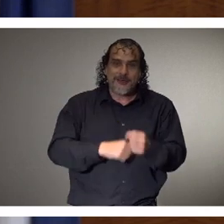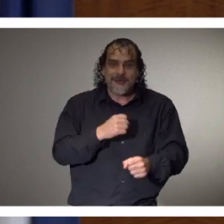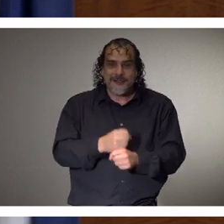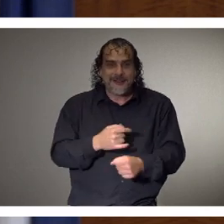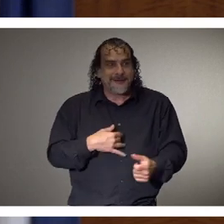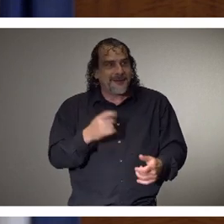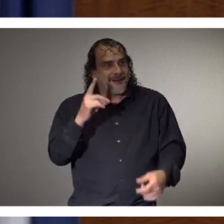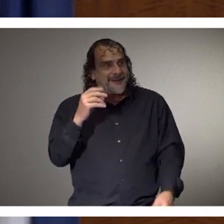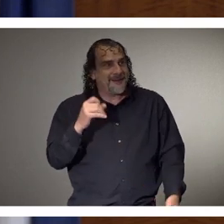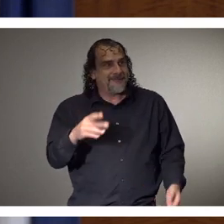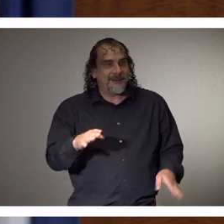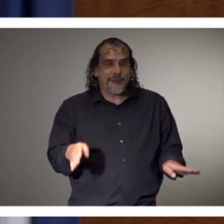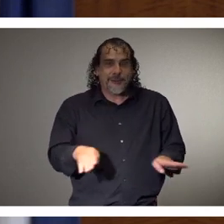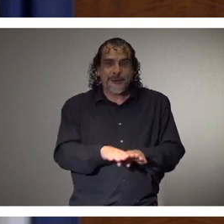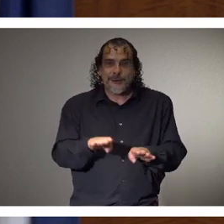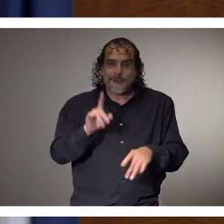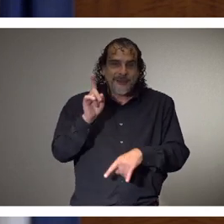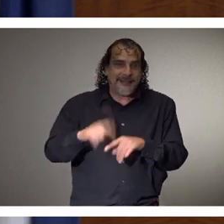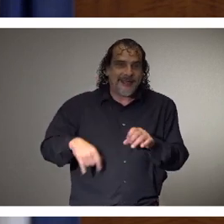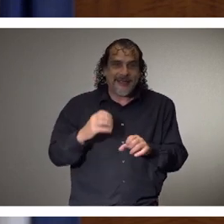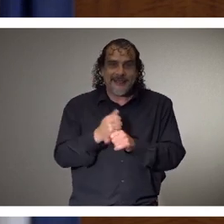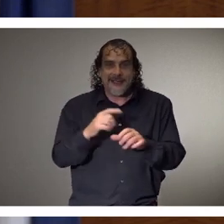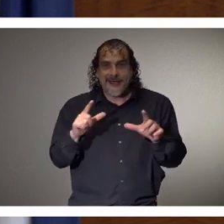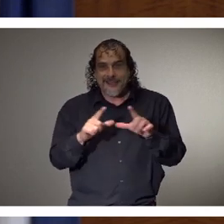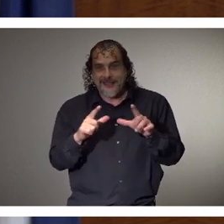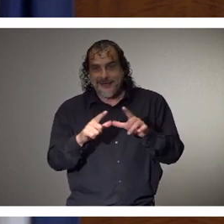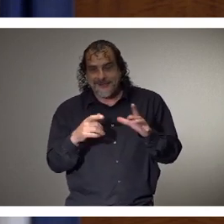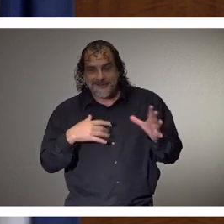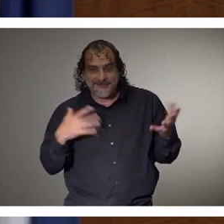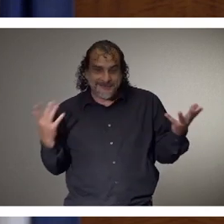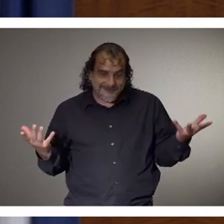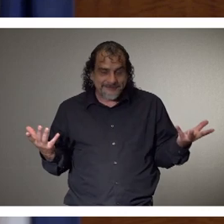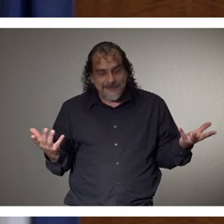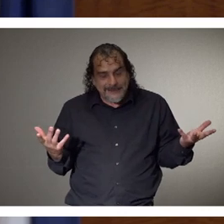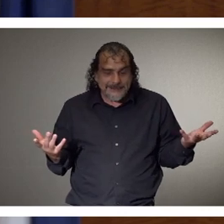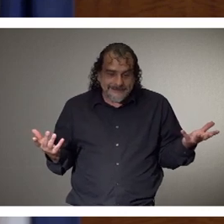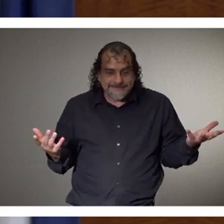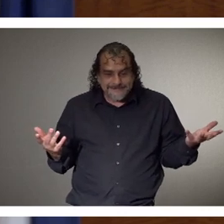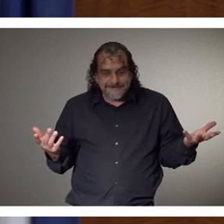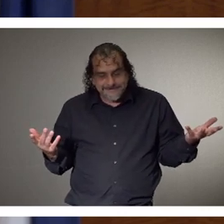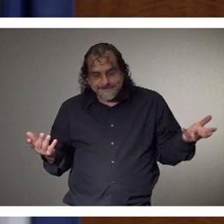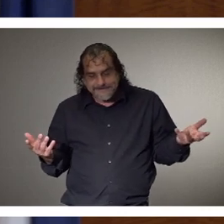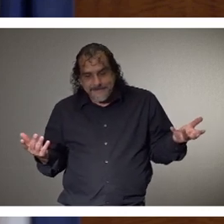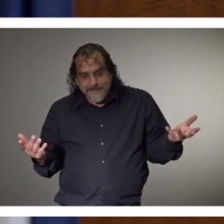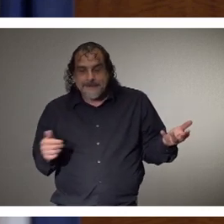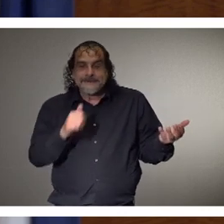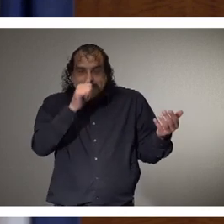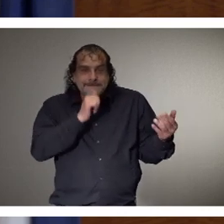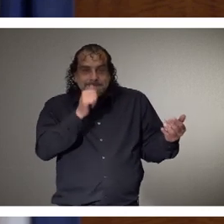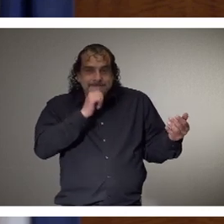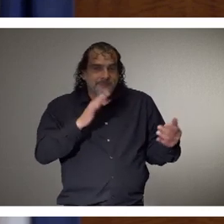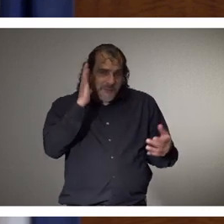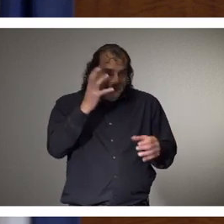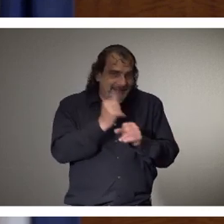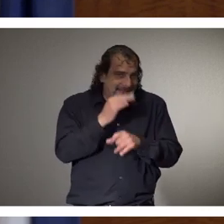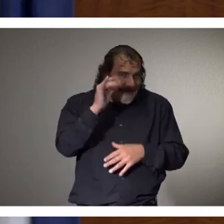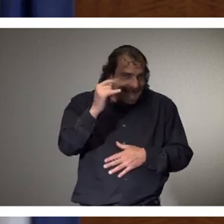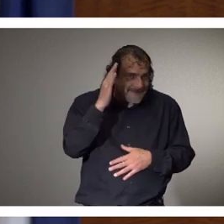because we're trying to make sure we don't get large crowds in small gatherings. So stay patient. You'll get there.